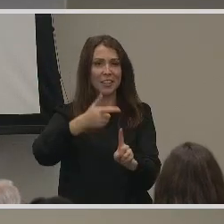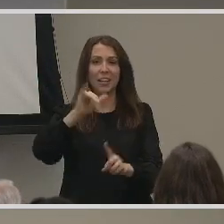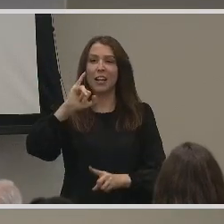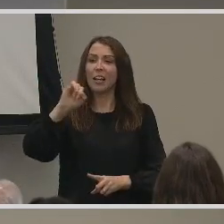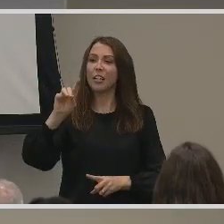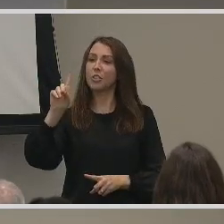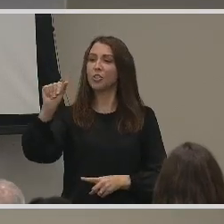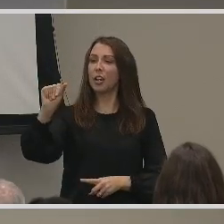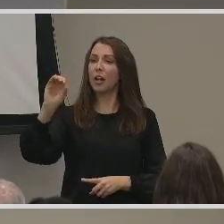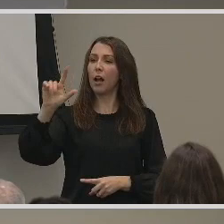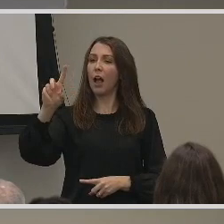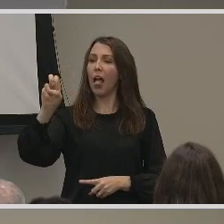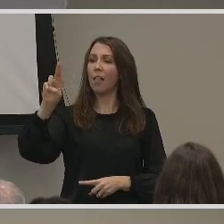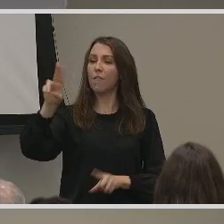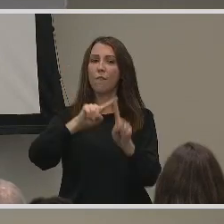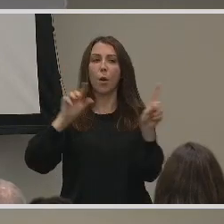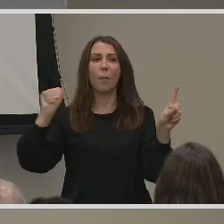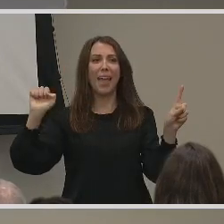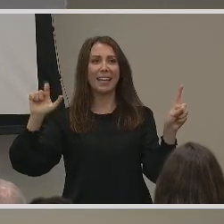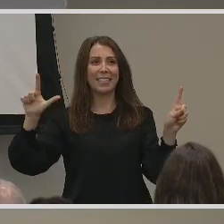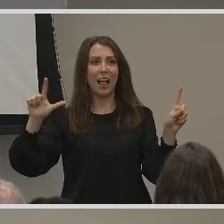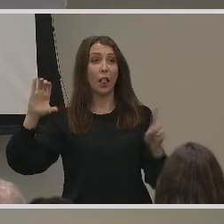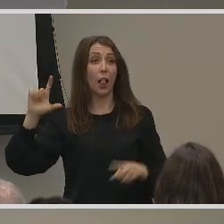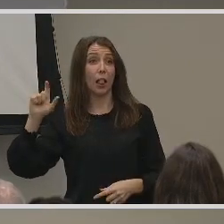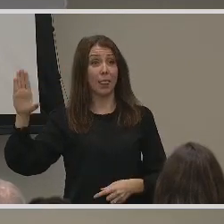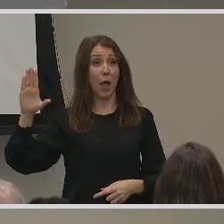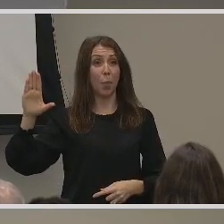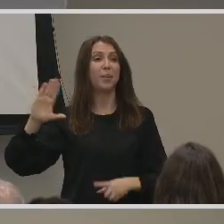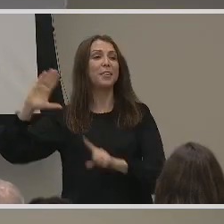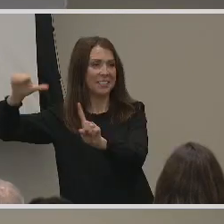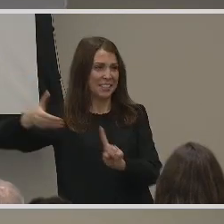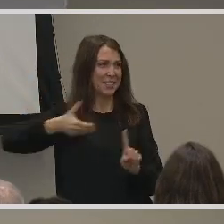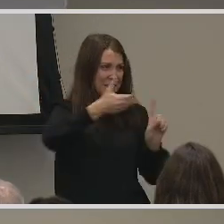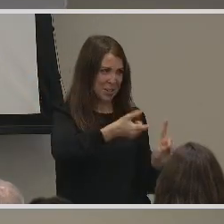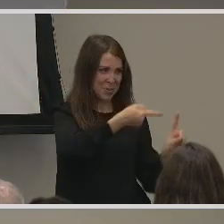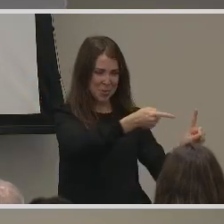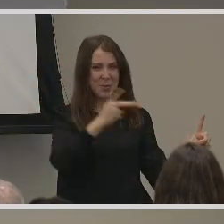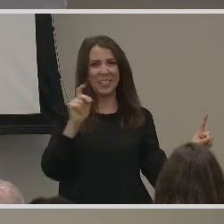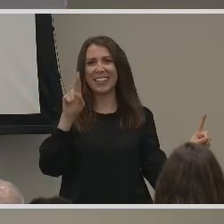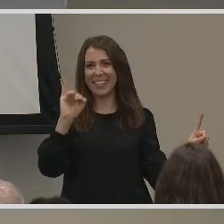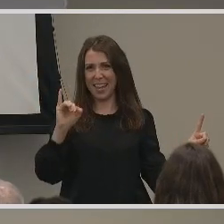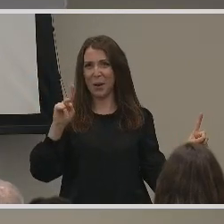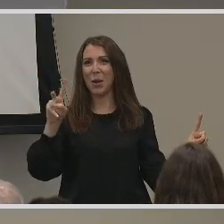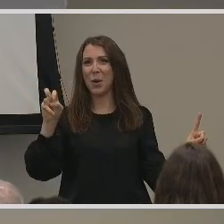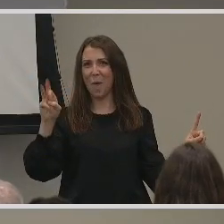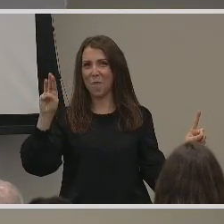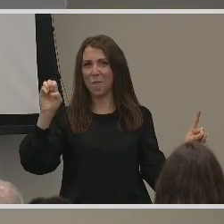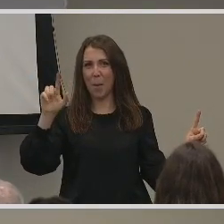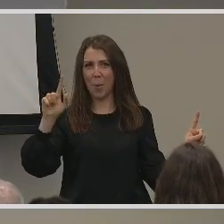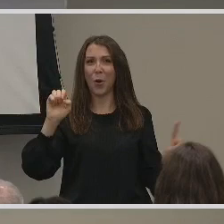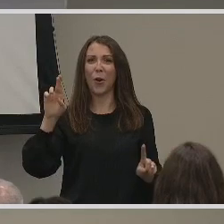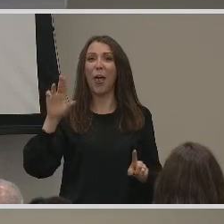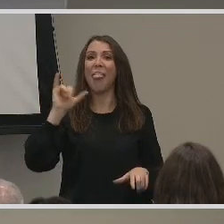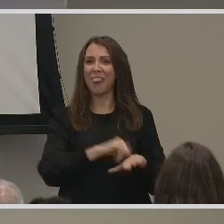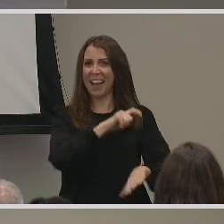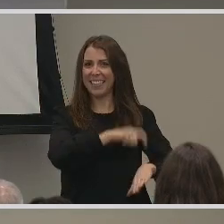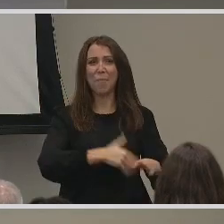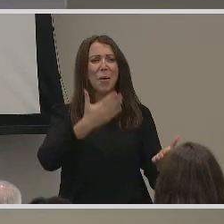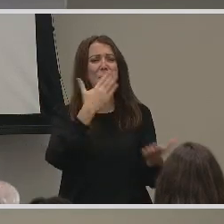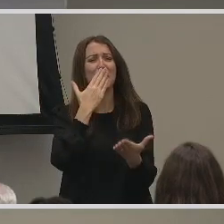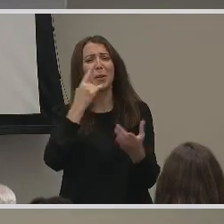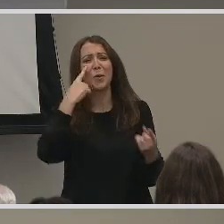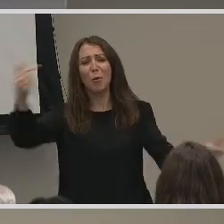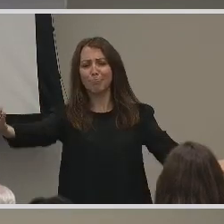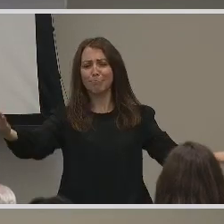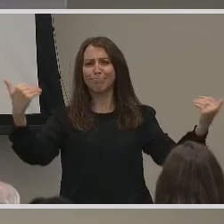from our ASL club, who will be introducing Cary November at that time. Thank you so much for joining us today,